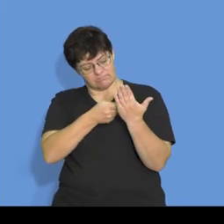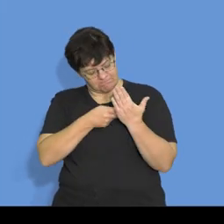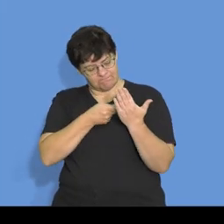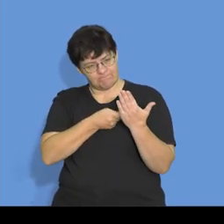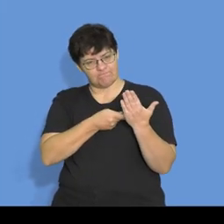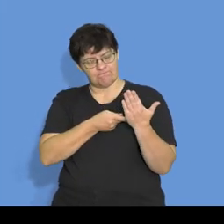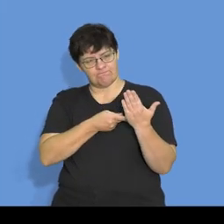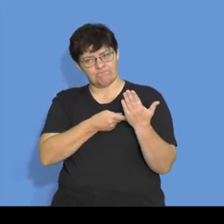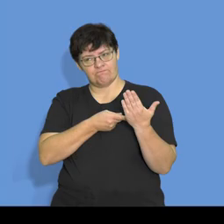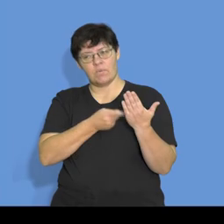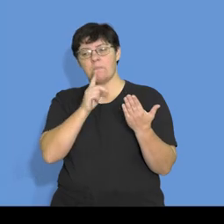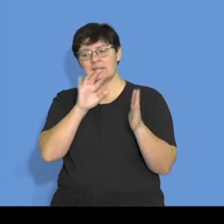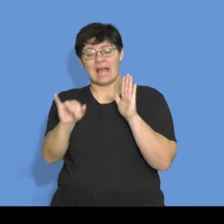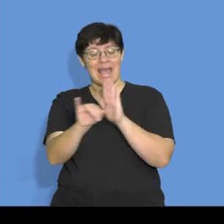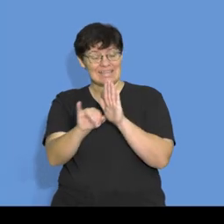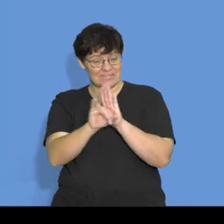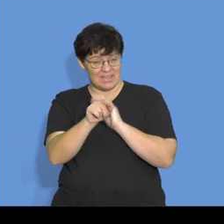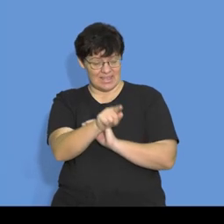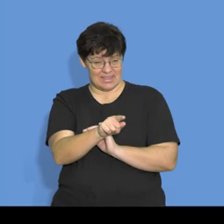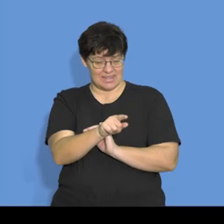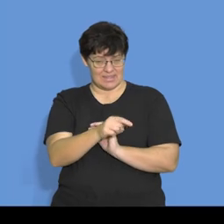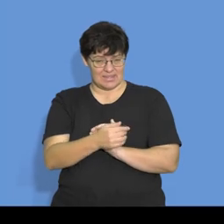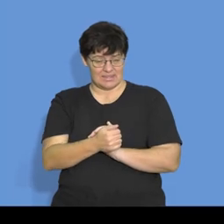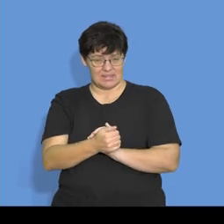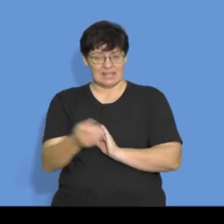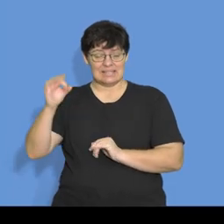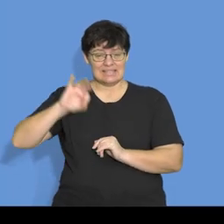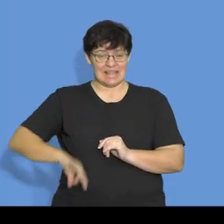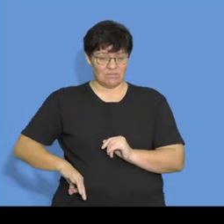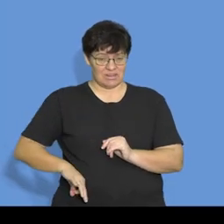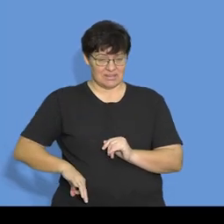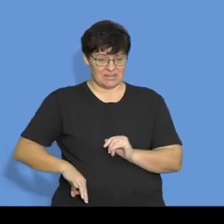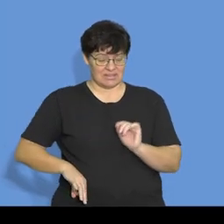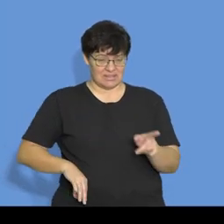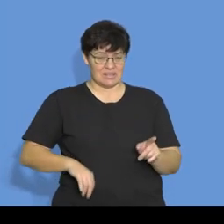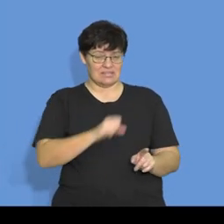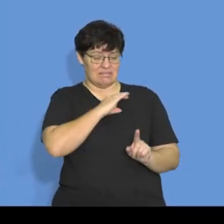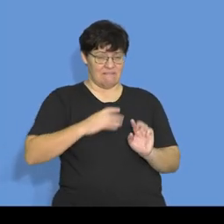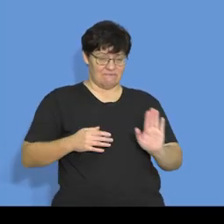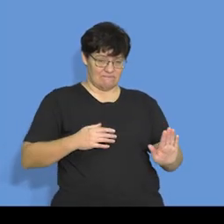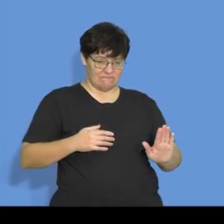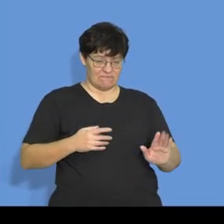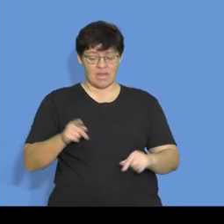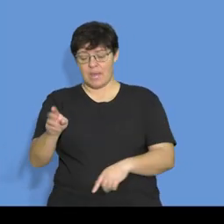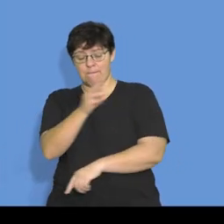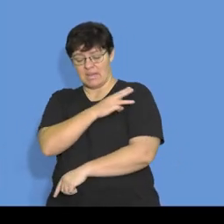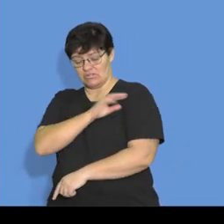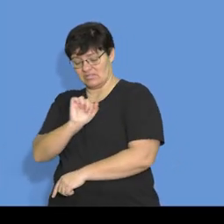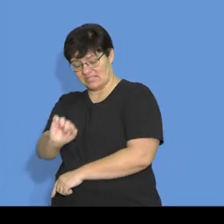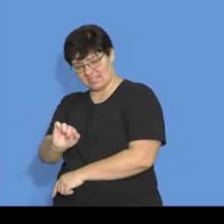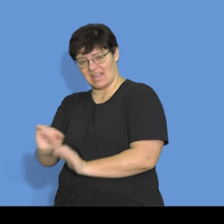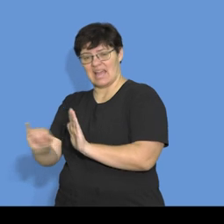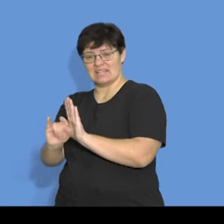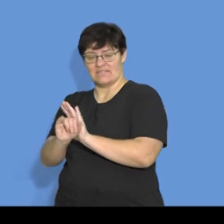you have to identify the salaries and wages, you have to identify the manager's salary and